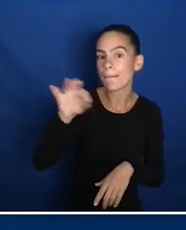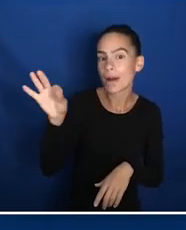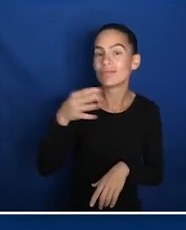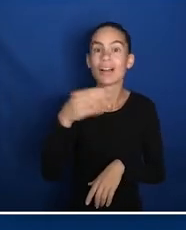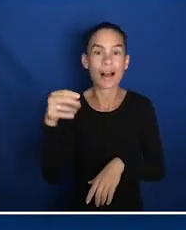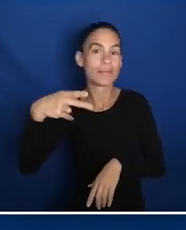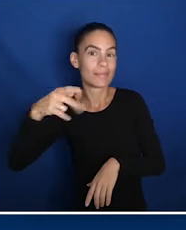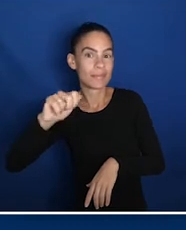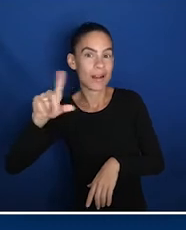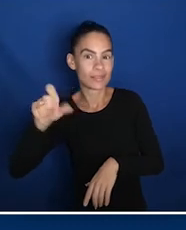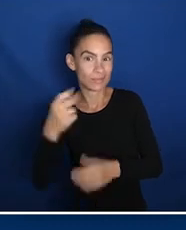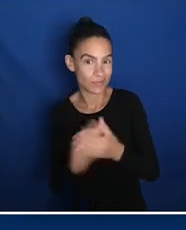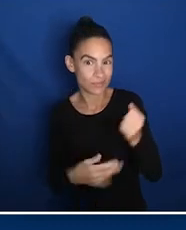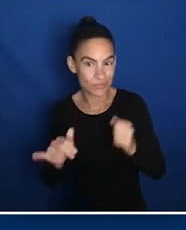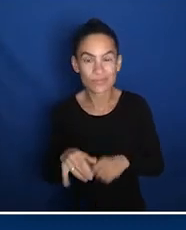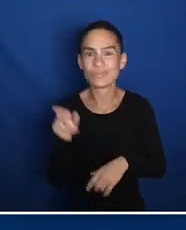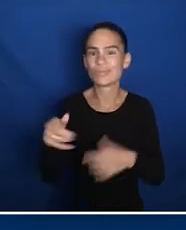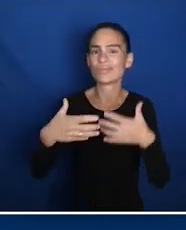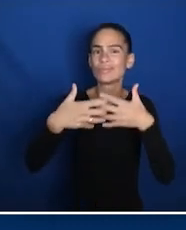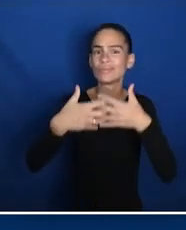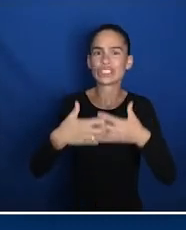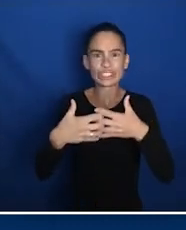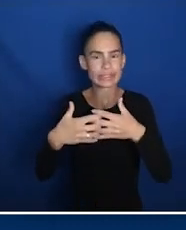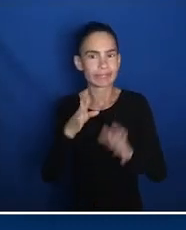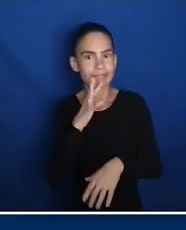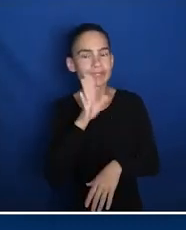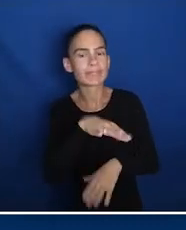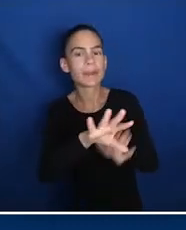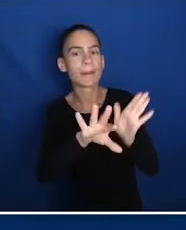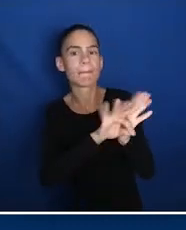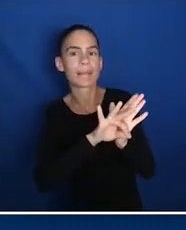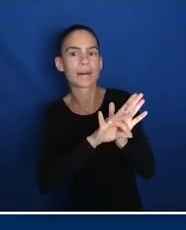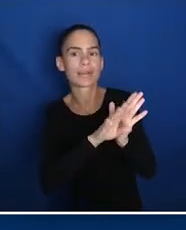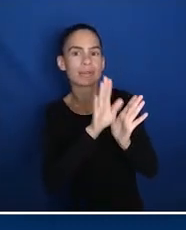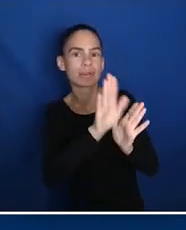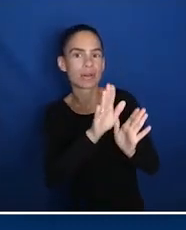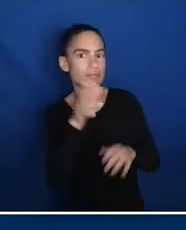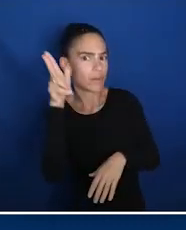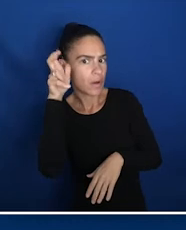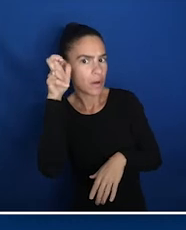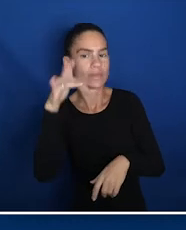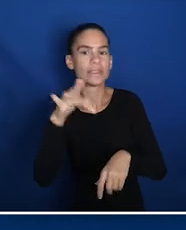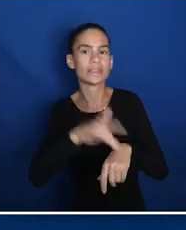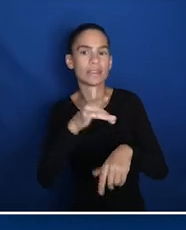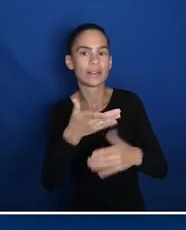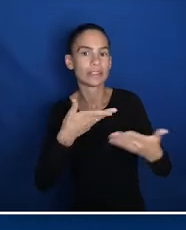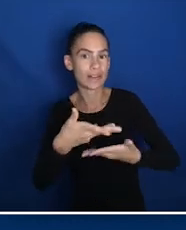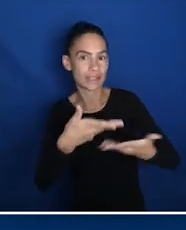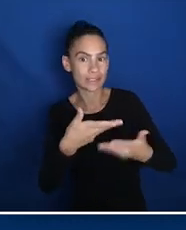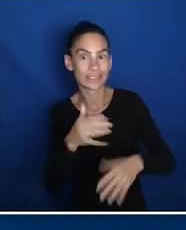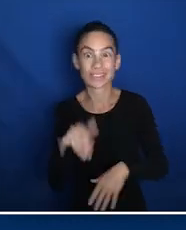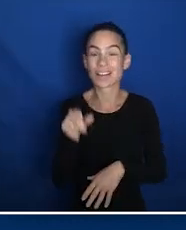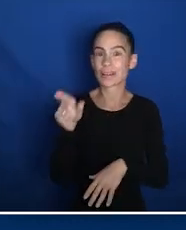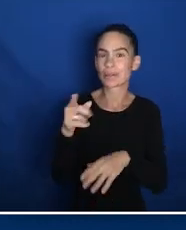select your assistive input device. You have chosen to use the audio tactile interface. A user keypad,